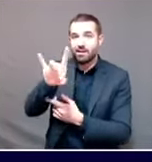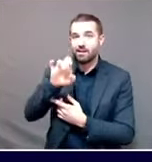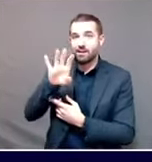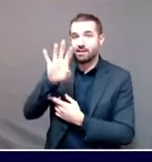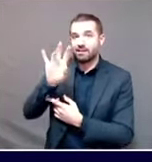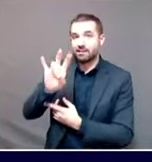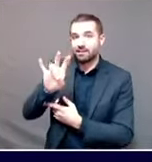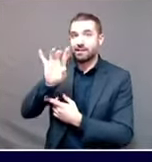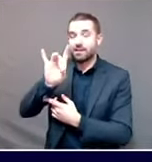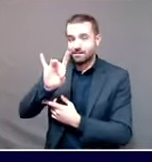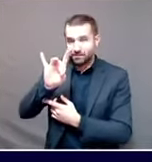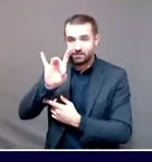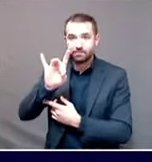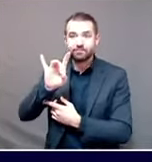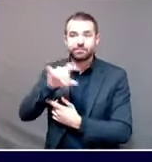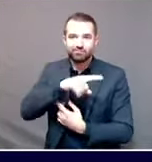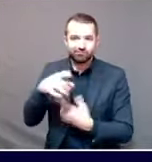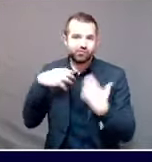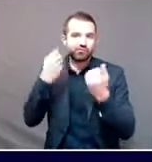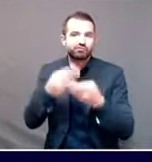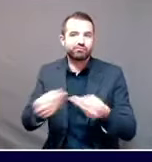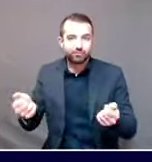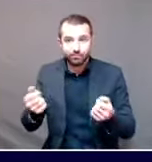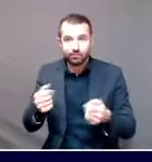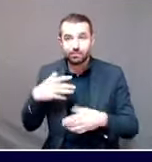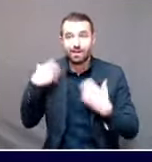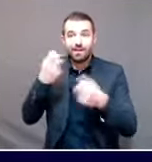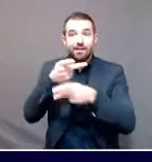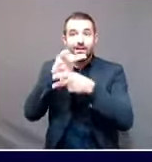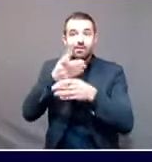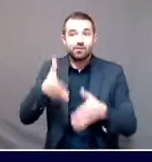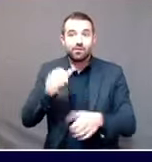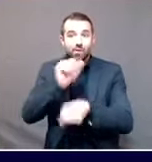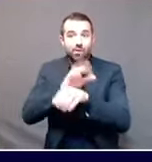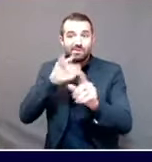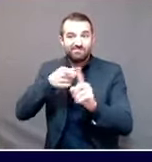,722 healthcare workers.